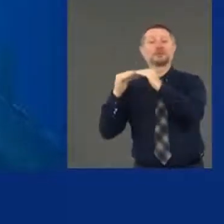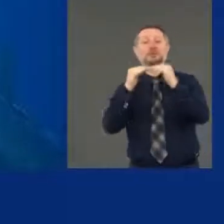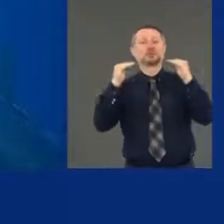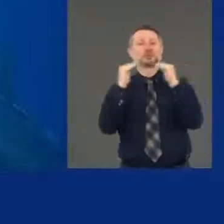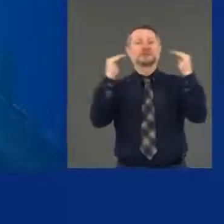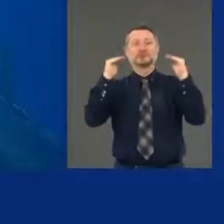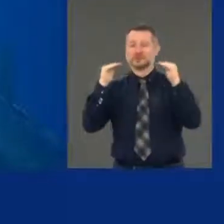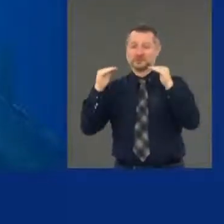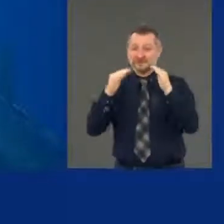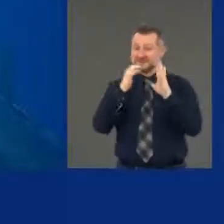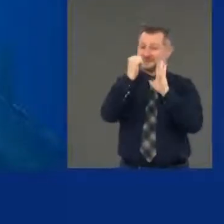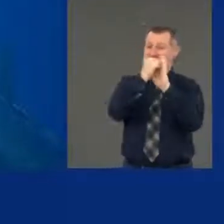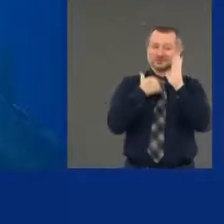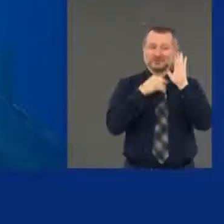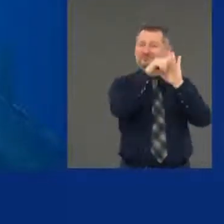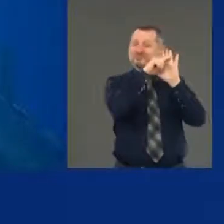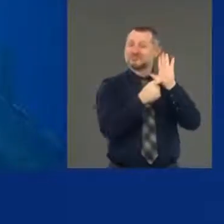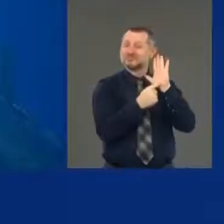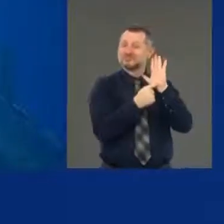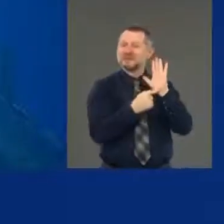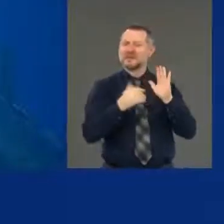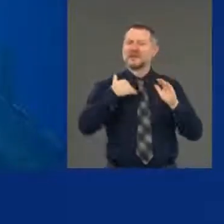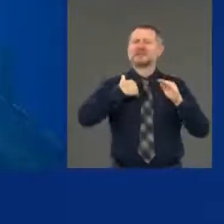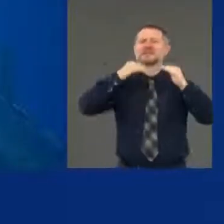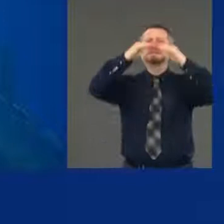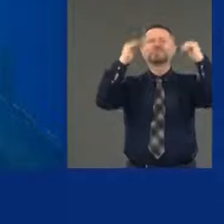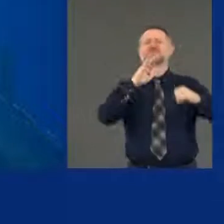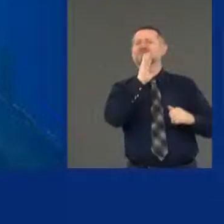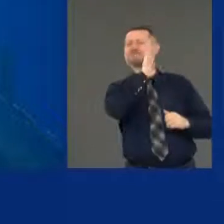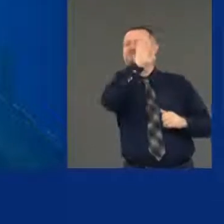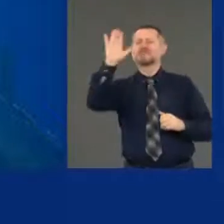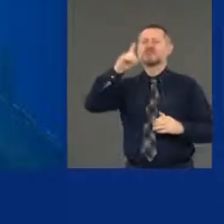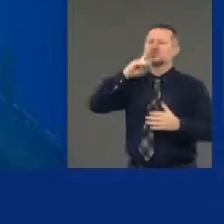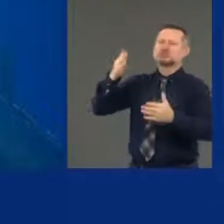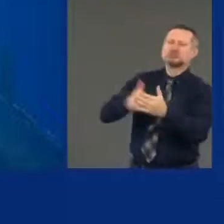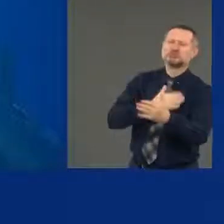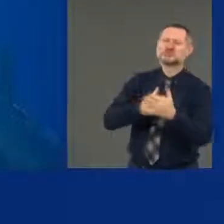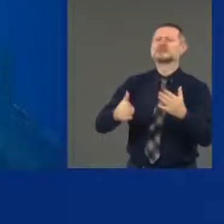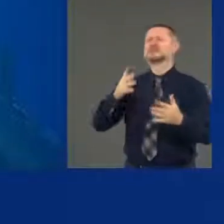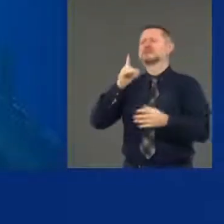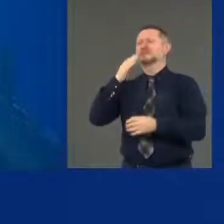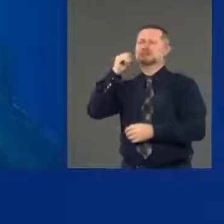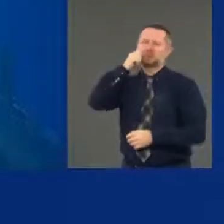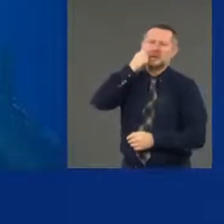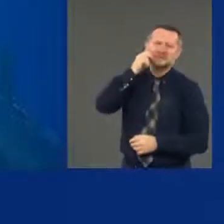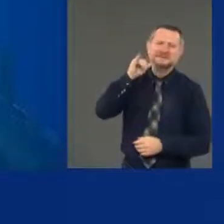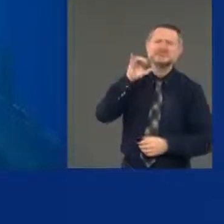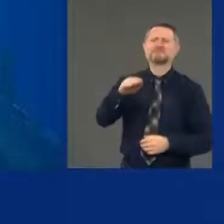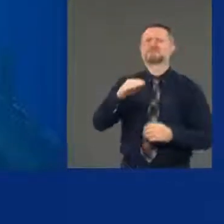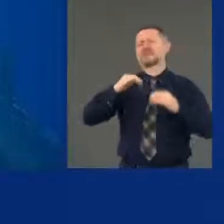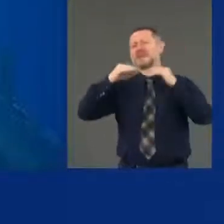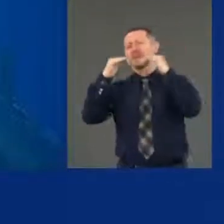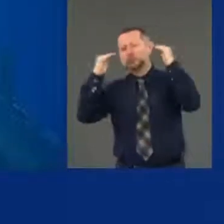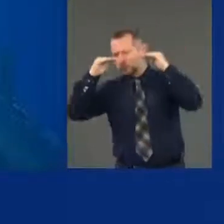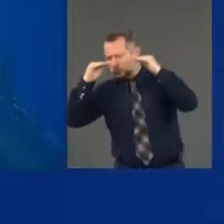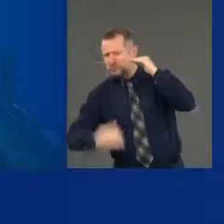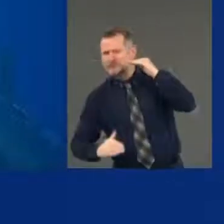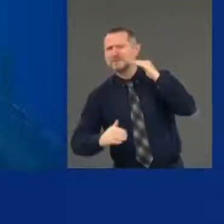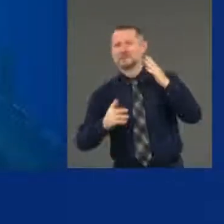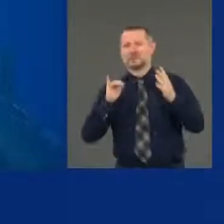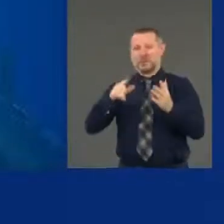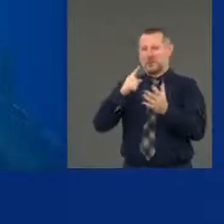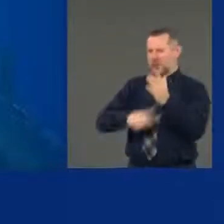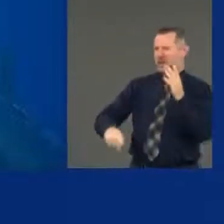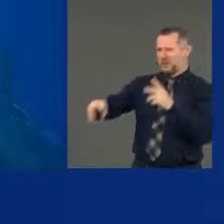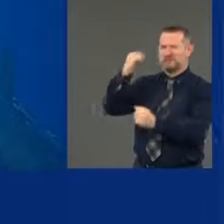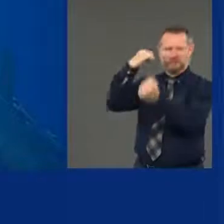systemic racism, inequality, and injustice in our society. That's what the protesters are saying. And I